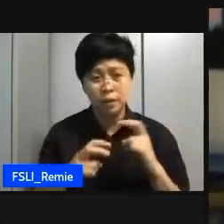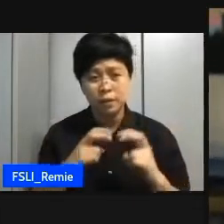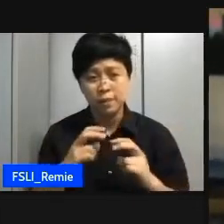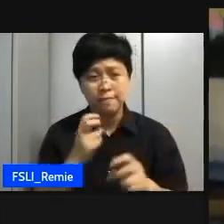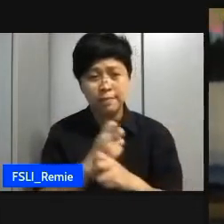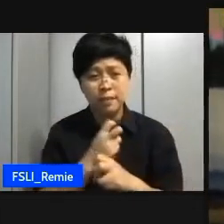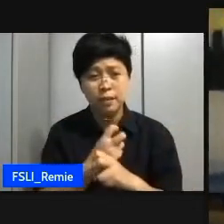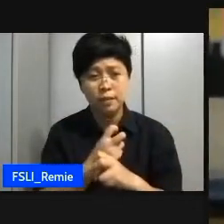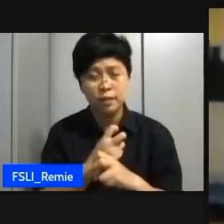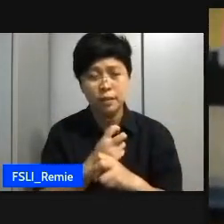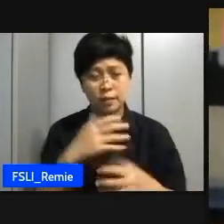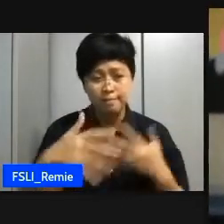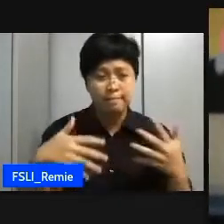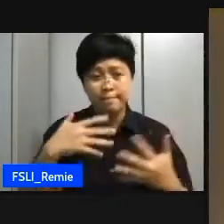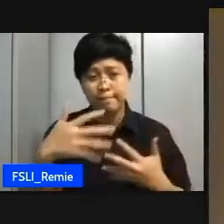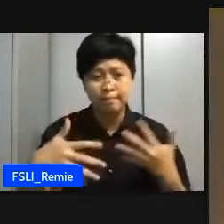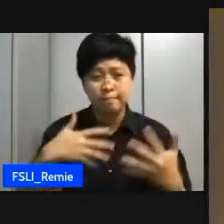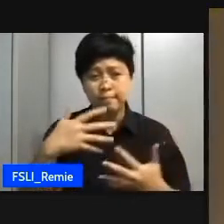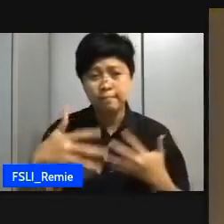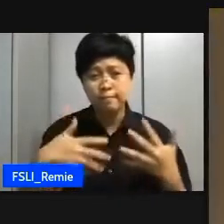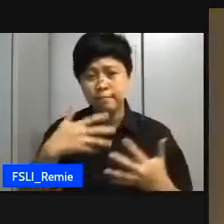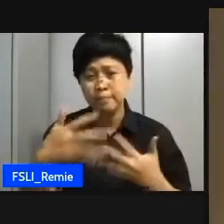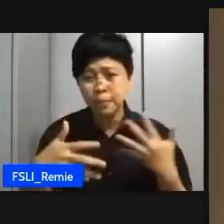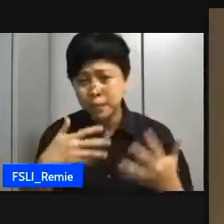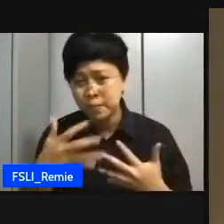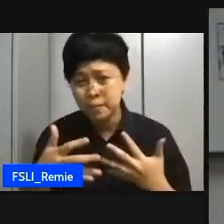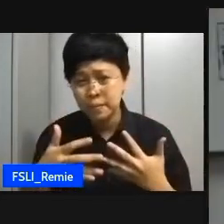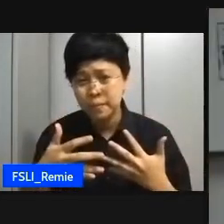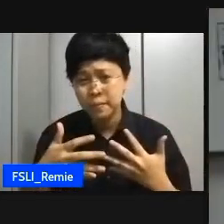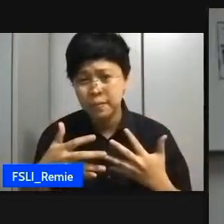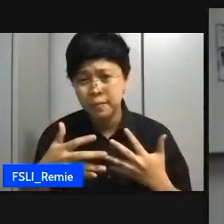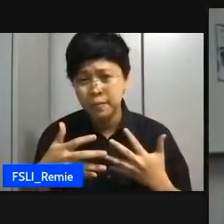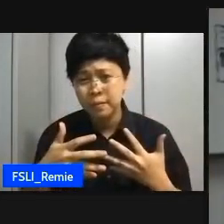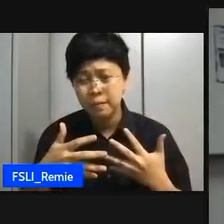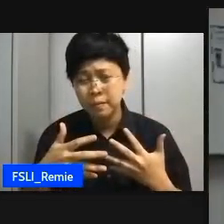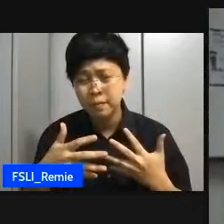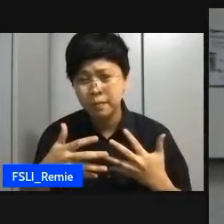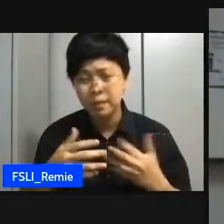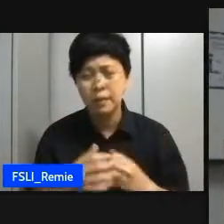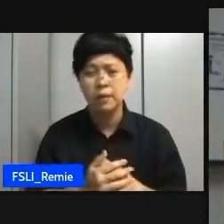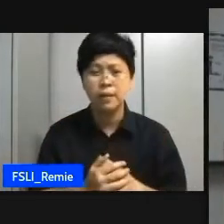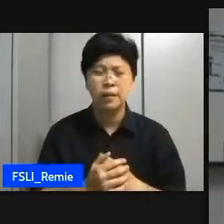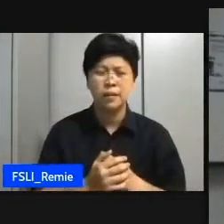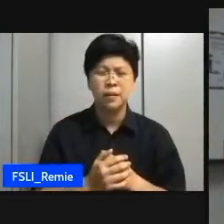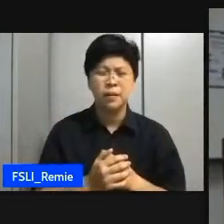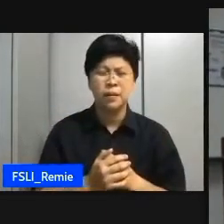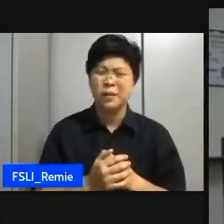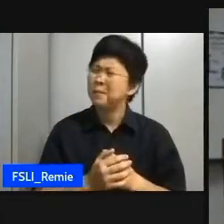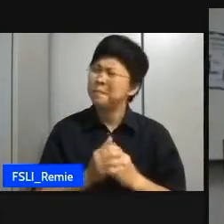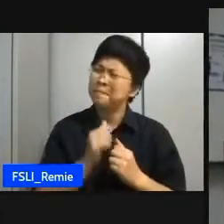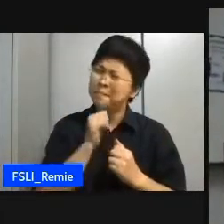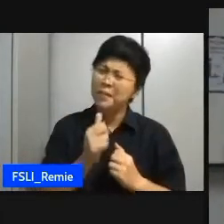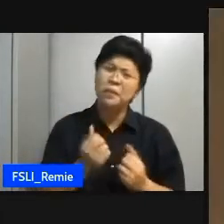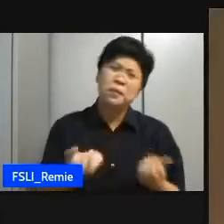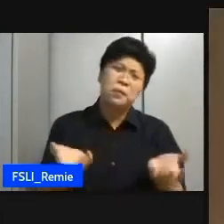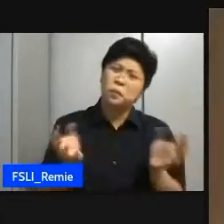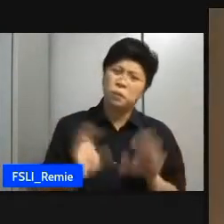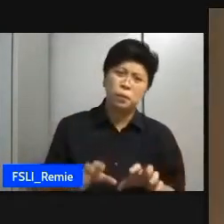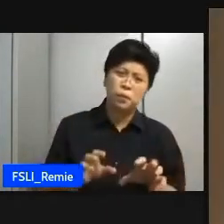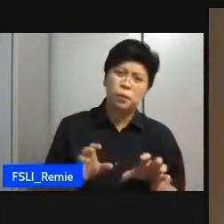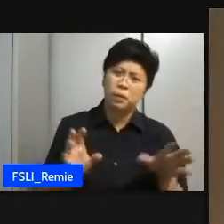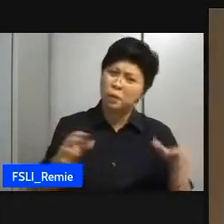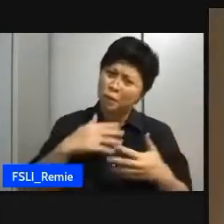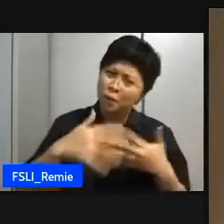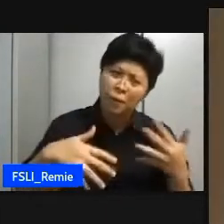socializing like i think that's one thing that's quite common it's not that they don't want to socialize but it the